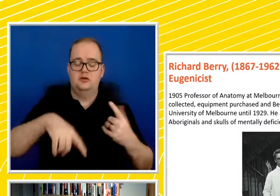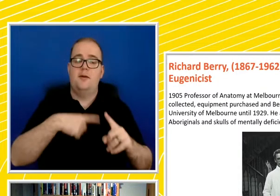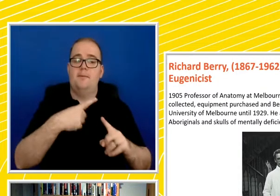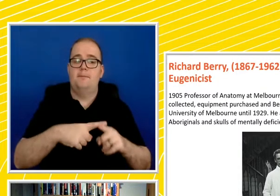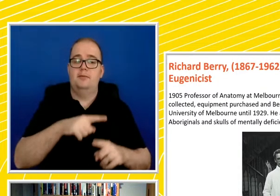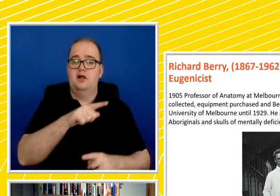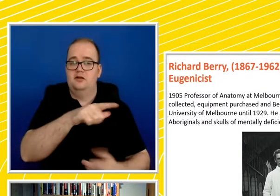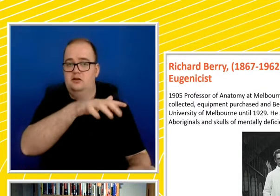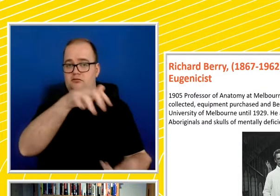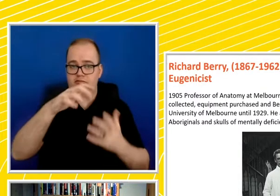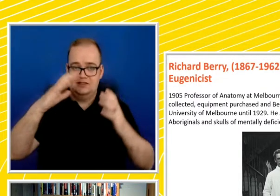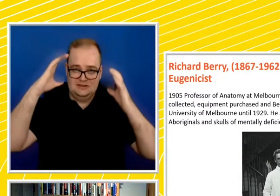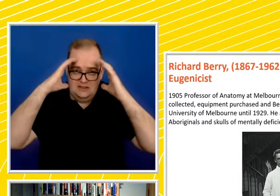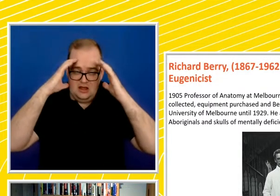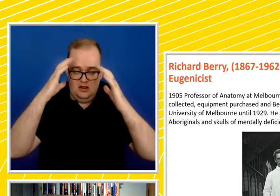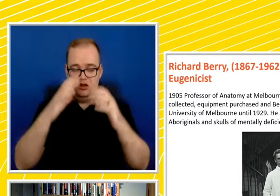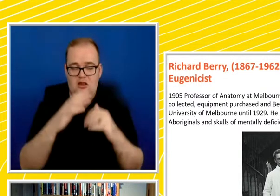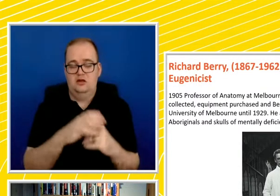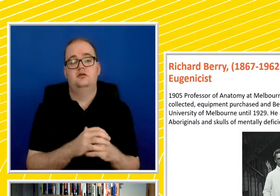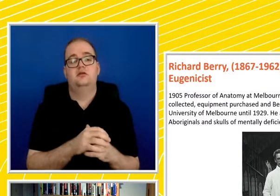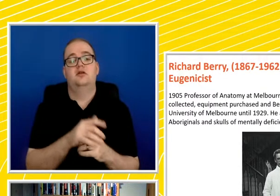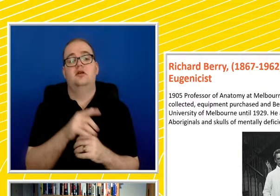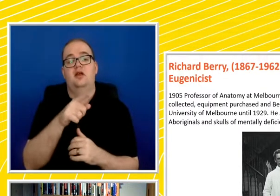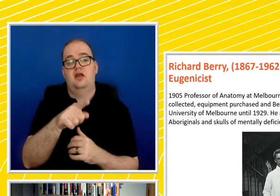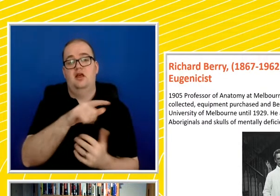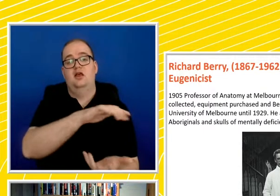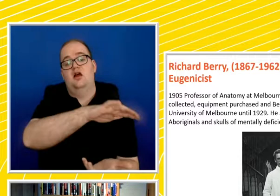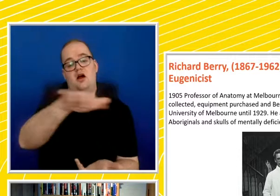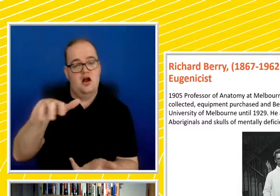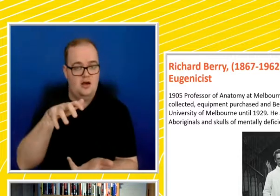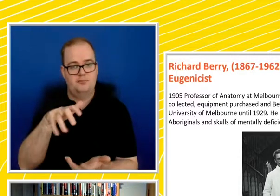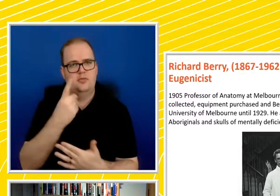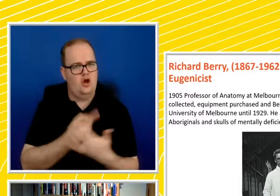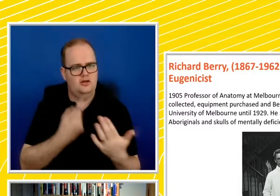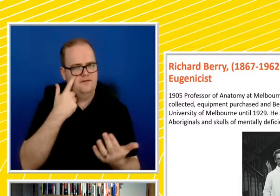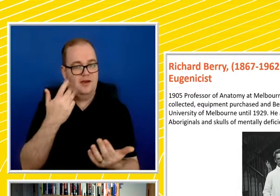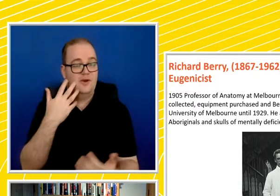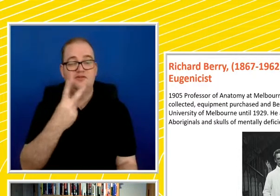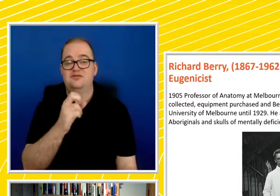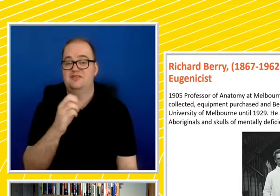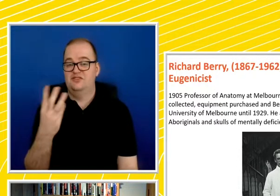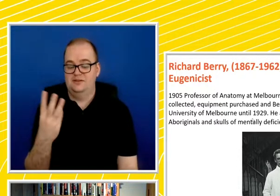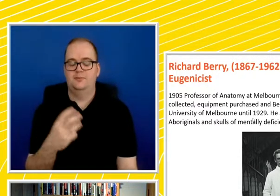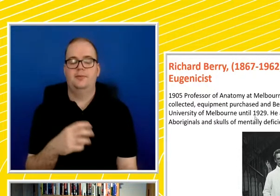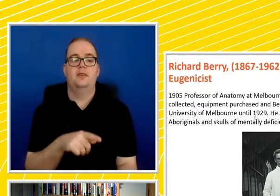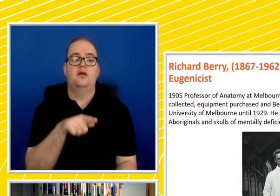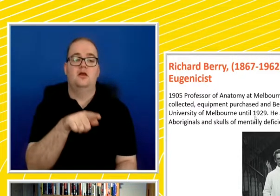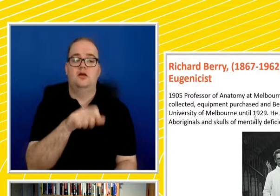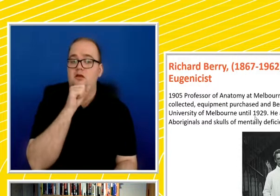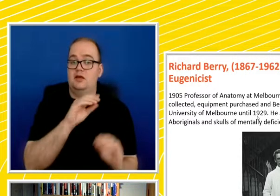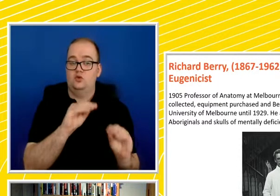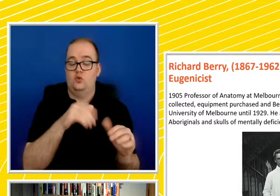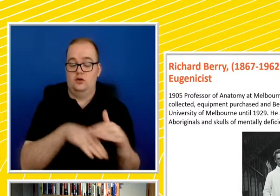own collection, which was only discovered, rediscovered, in 2003. But he taught there until